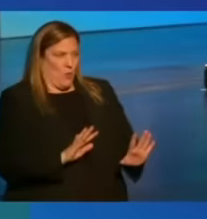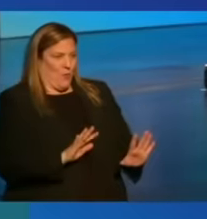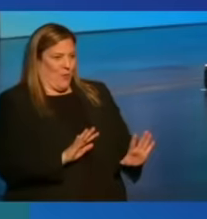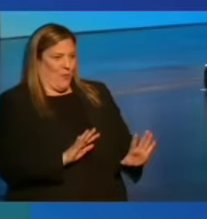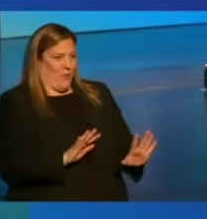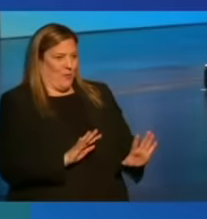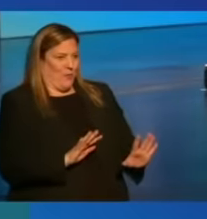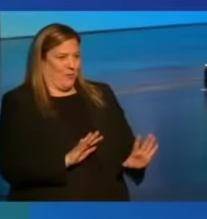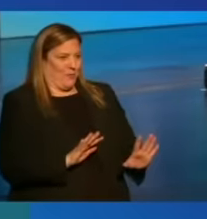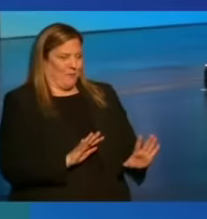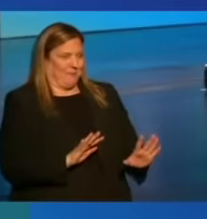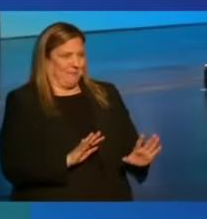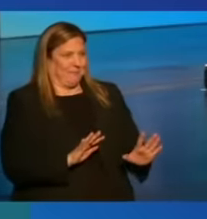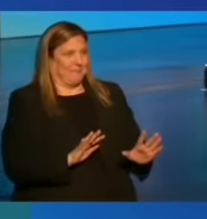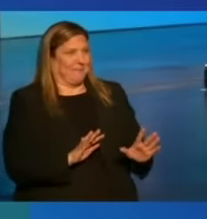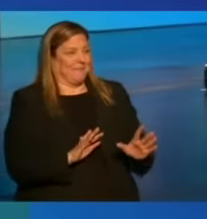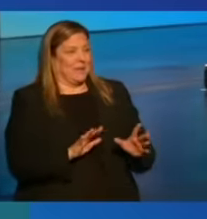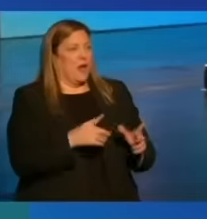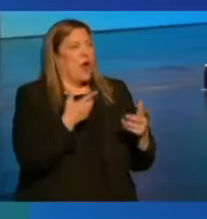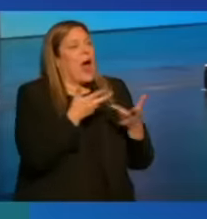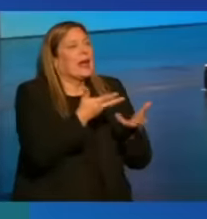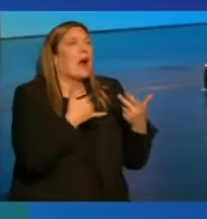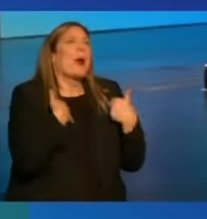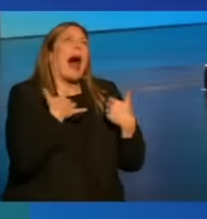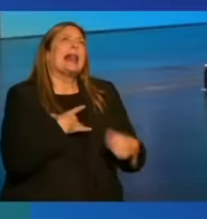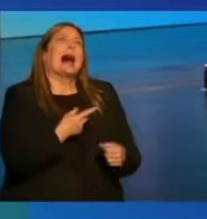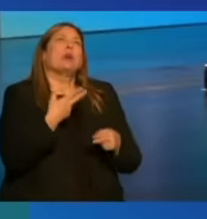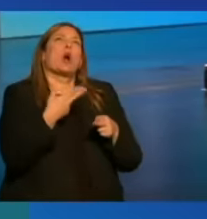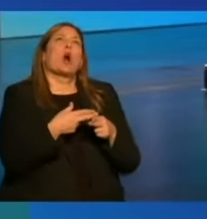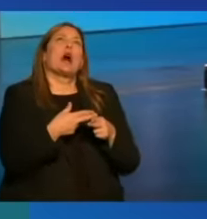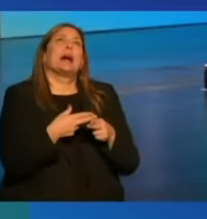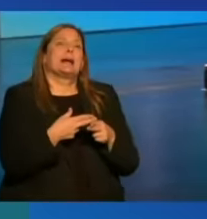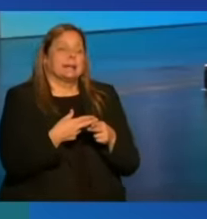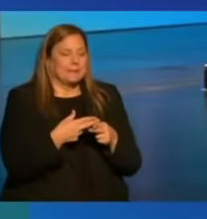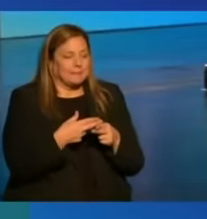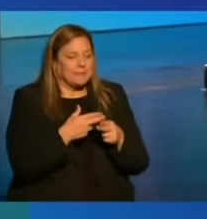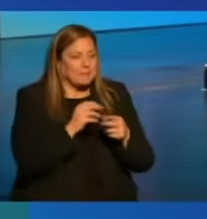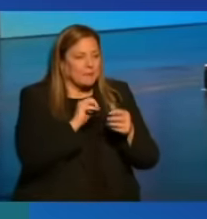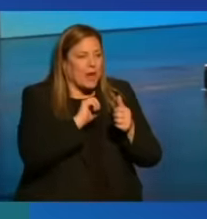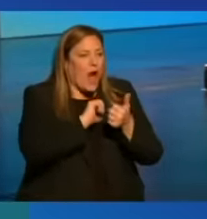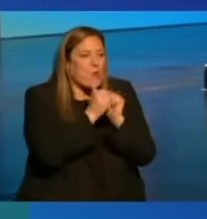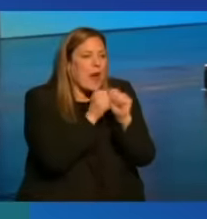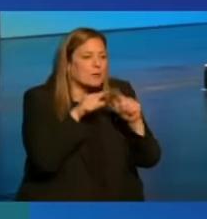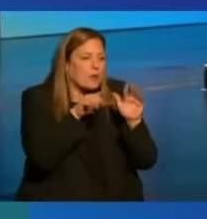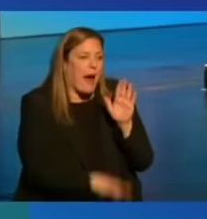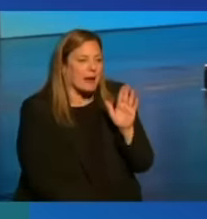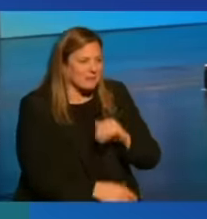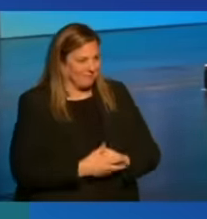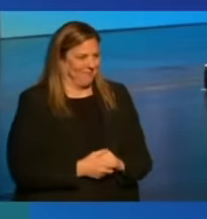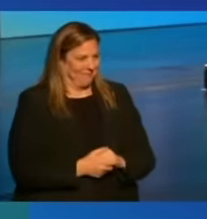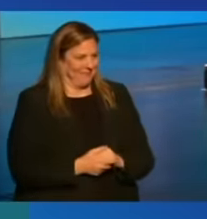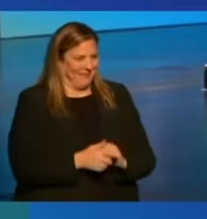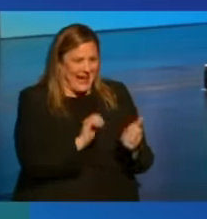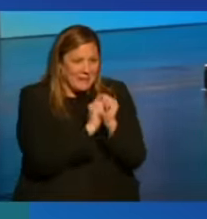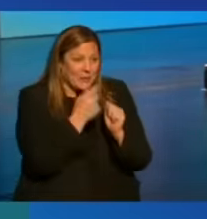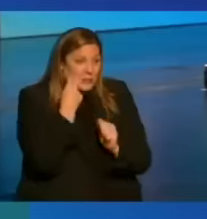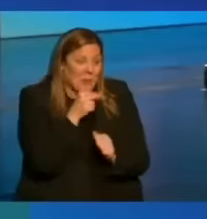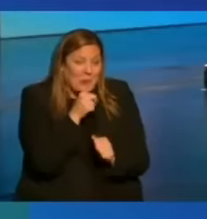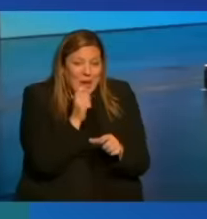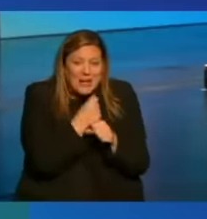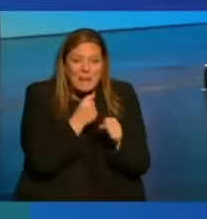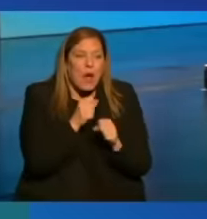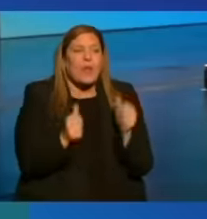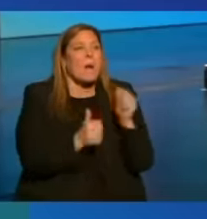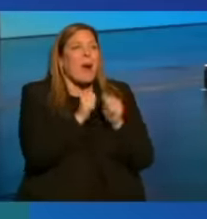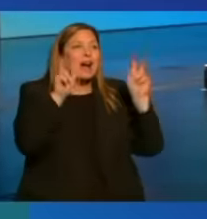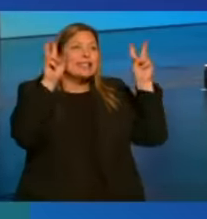engage in what I call a race to the bottom. They compete to see who can create the most